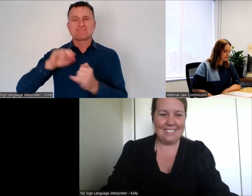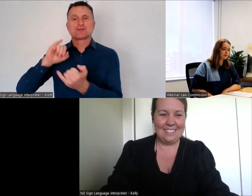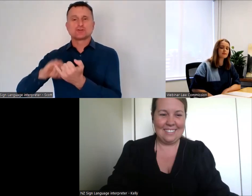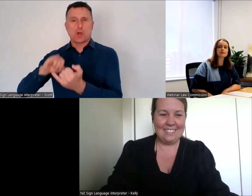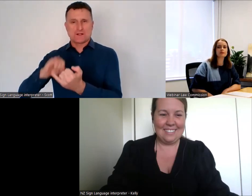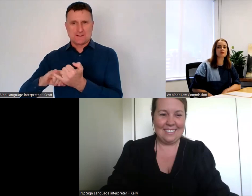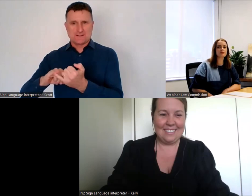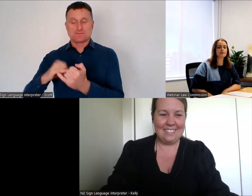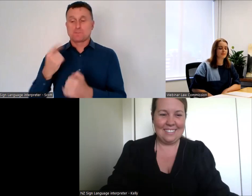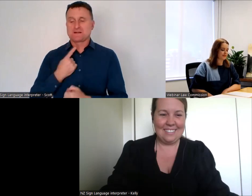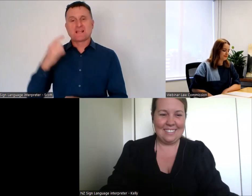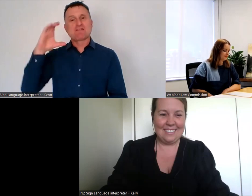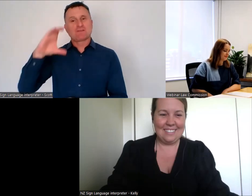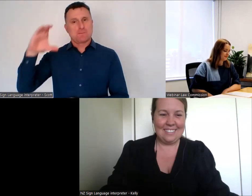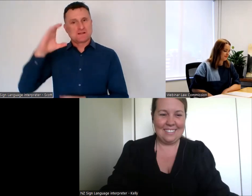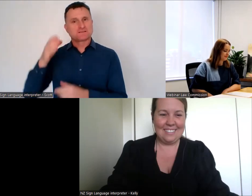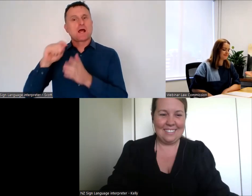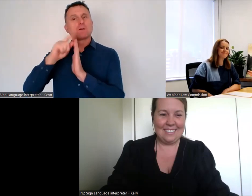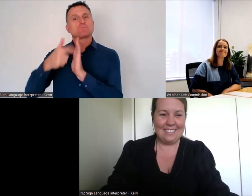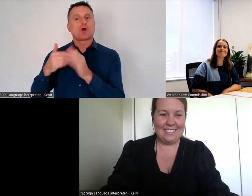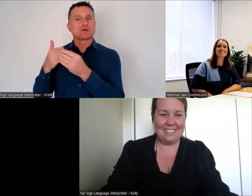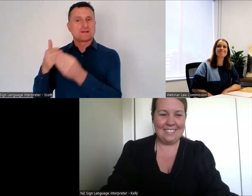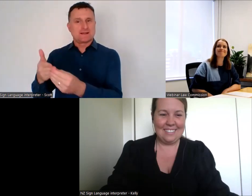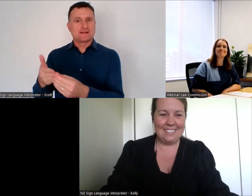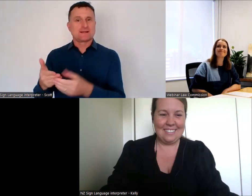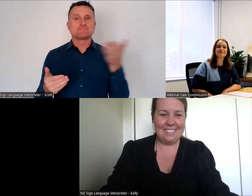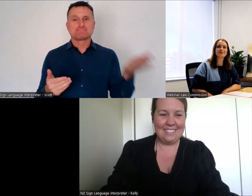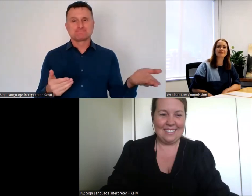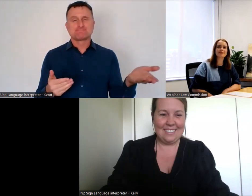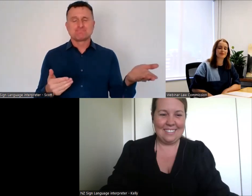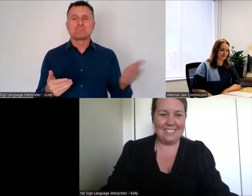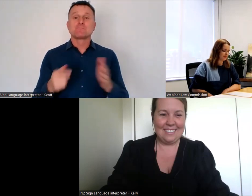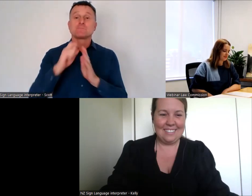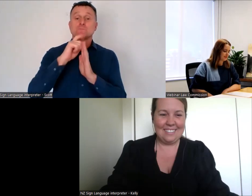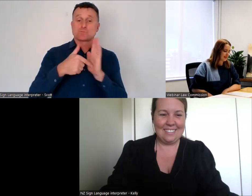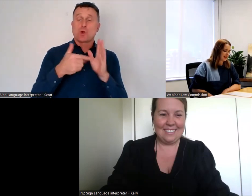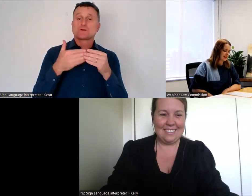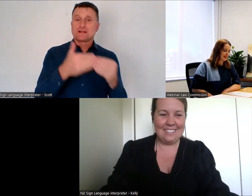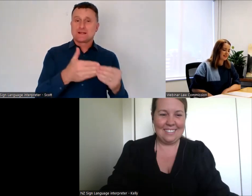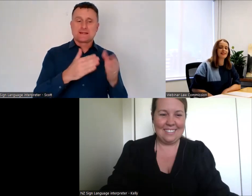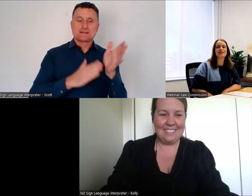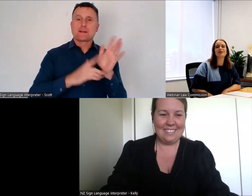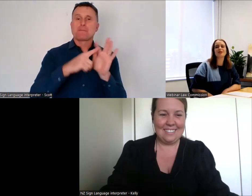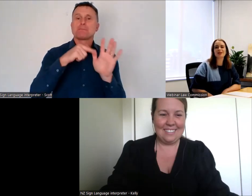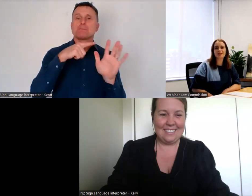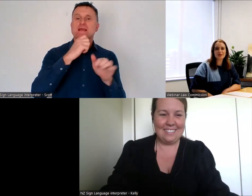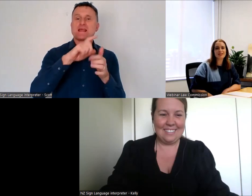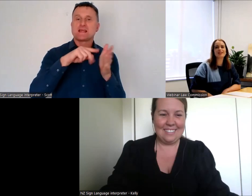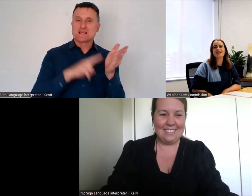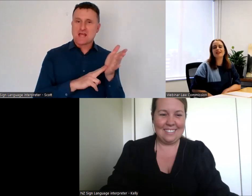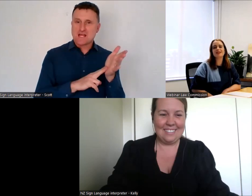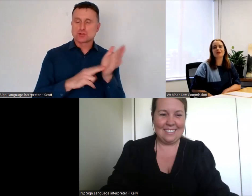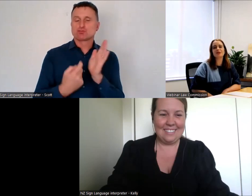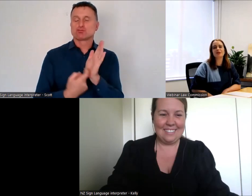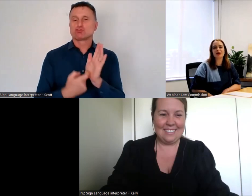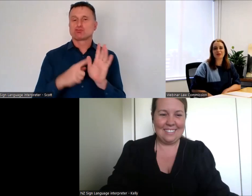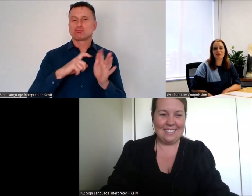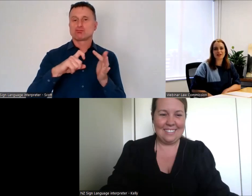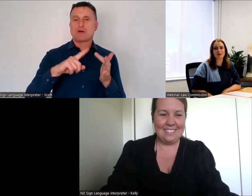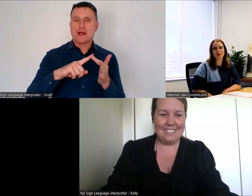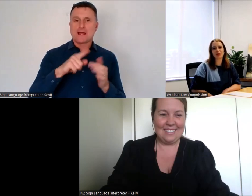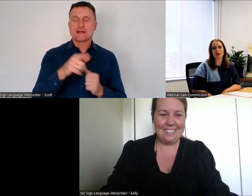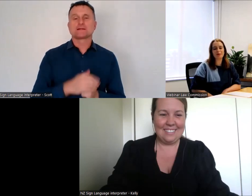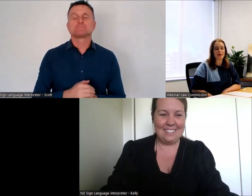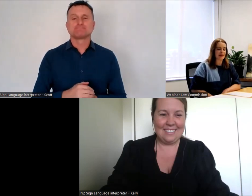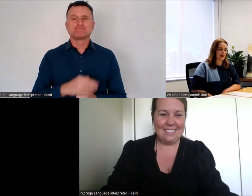project. To my right is our project lead, Megan Ray. Tēnā koutou katoa, or